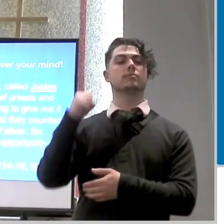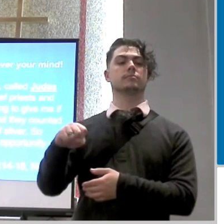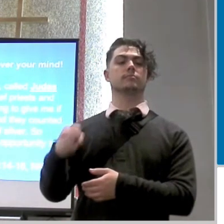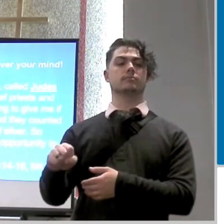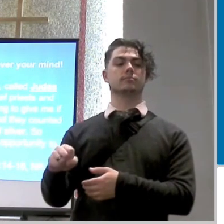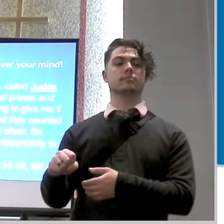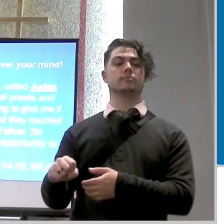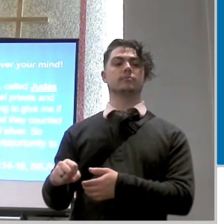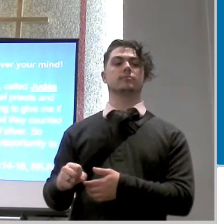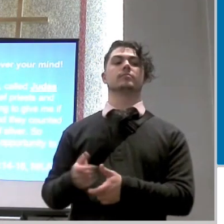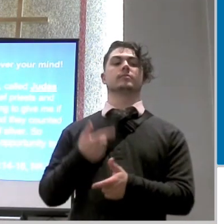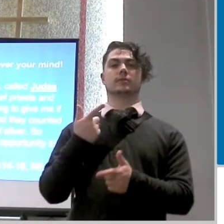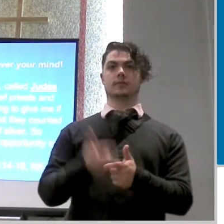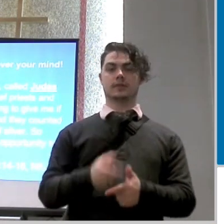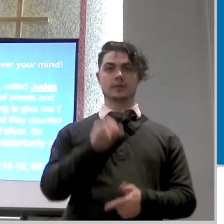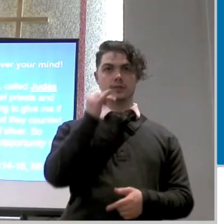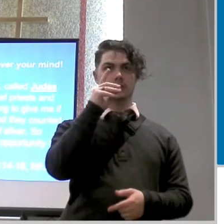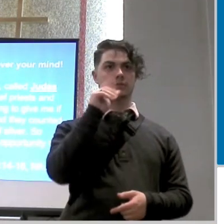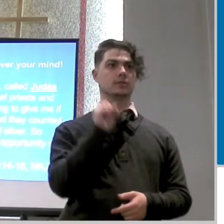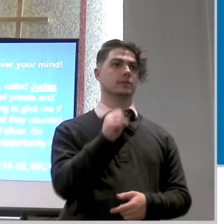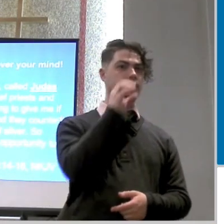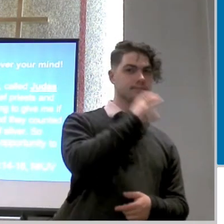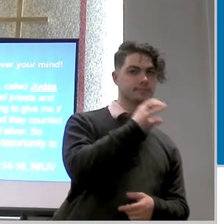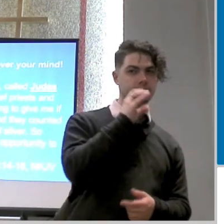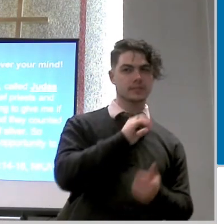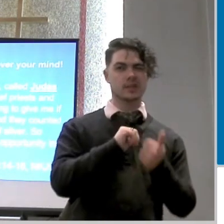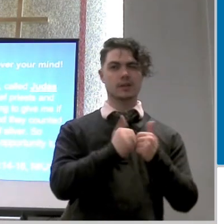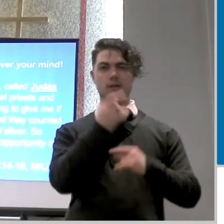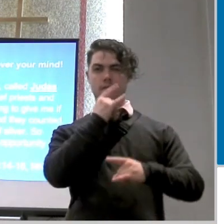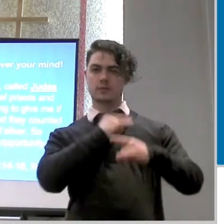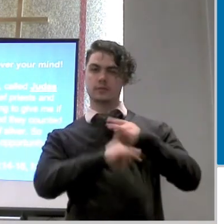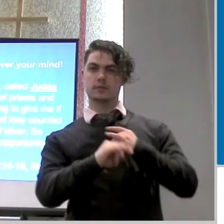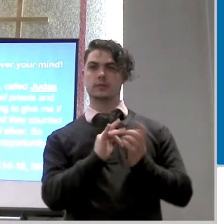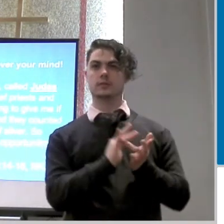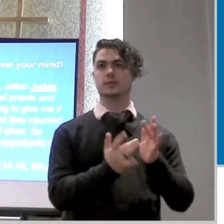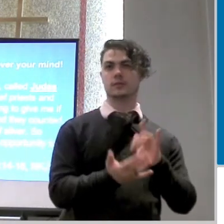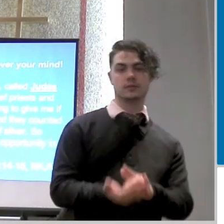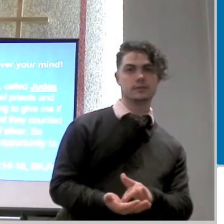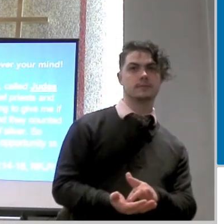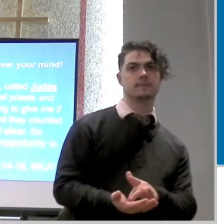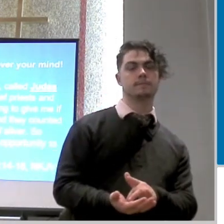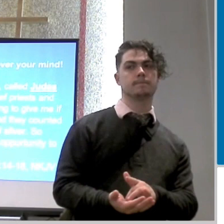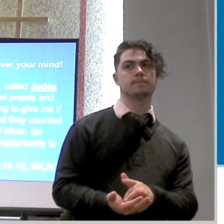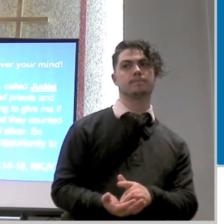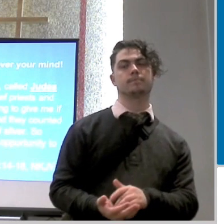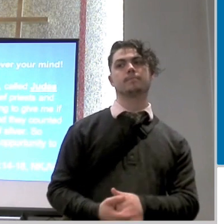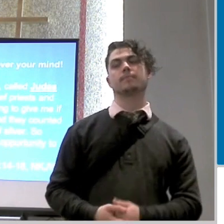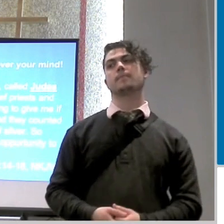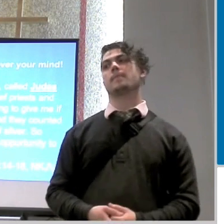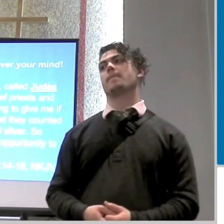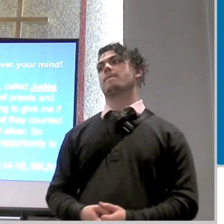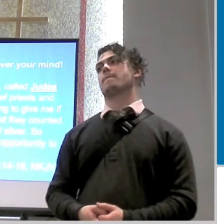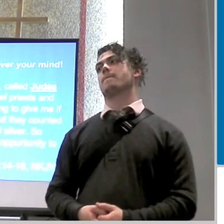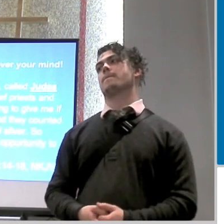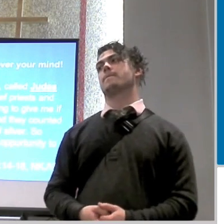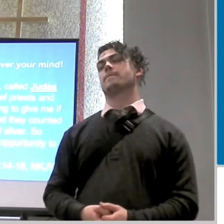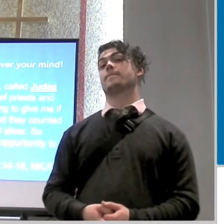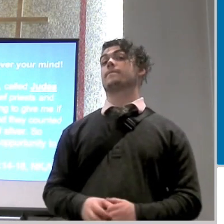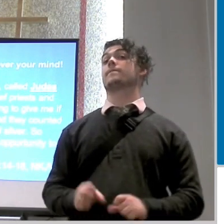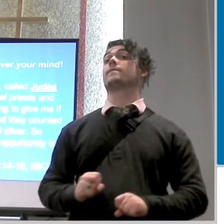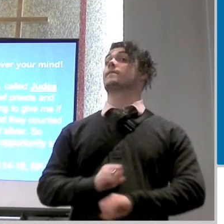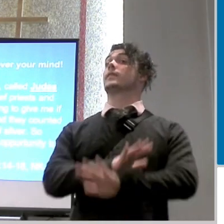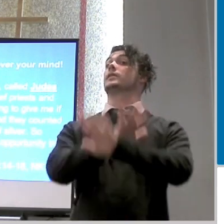from that time he sought an opportunity to betray him and so it's very clear here right even the language that's being